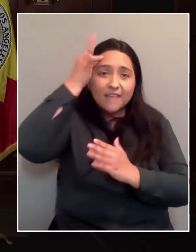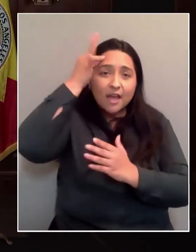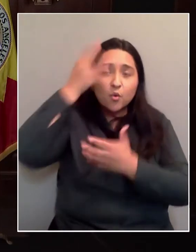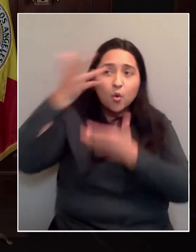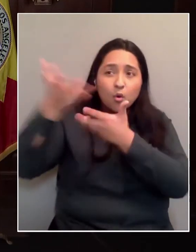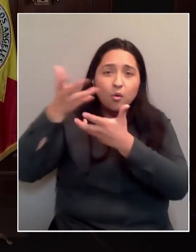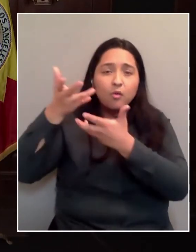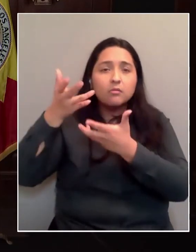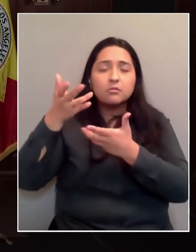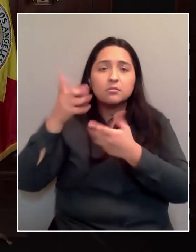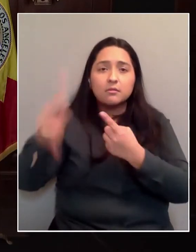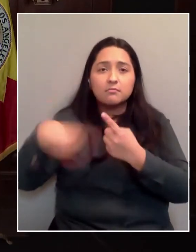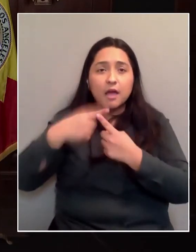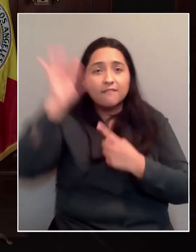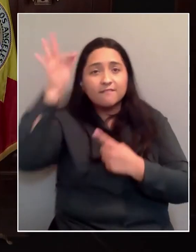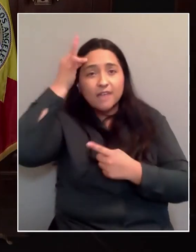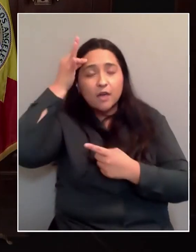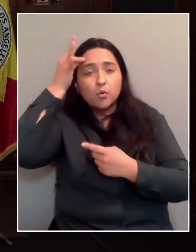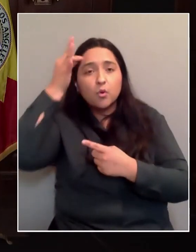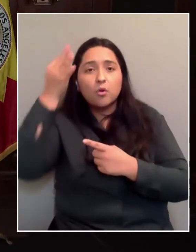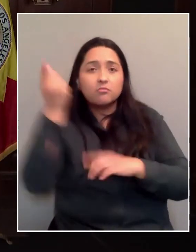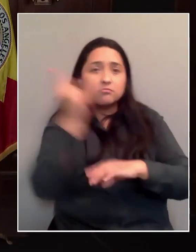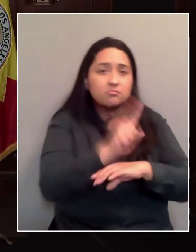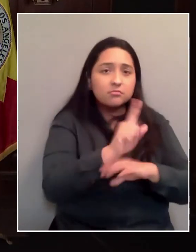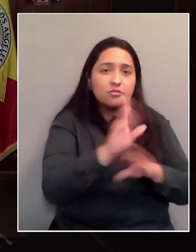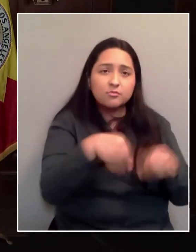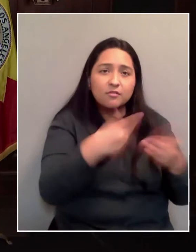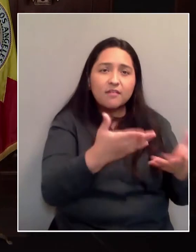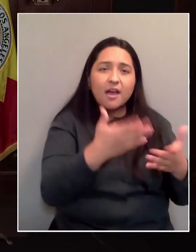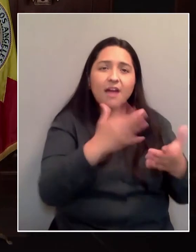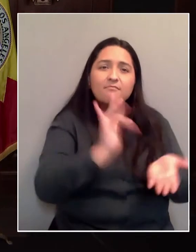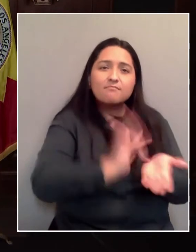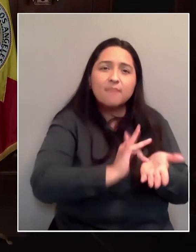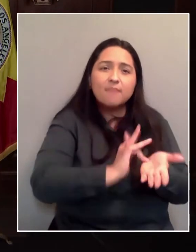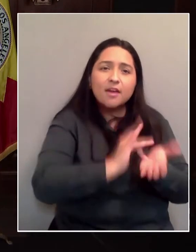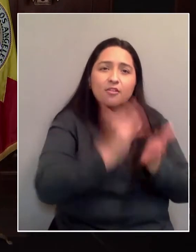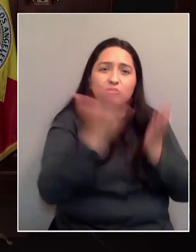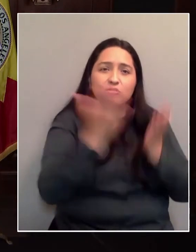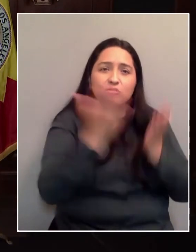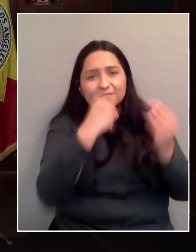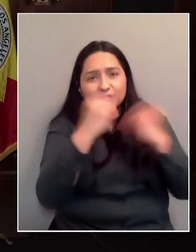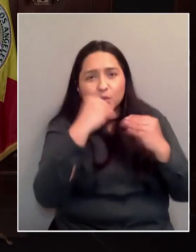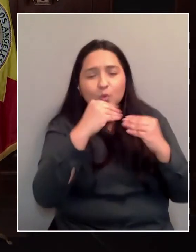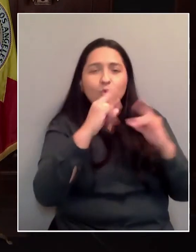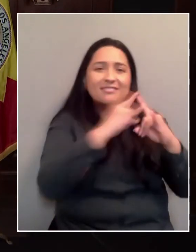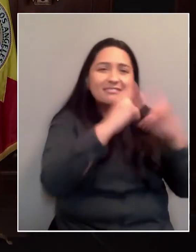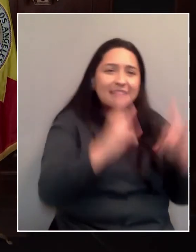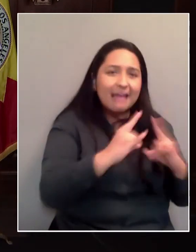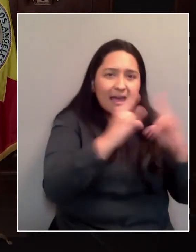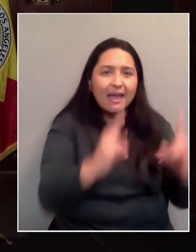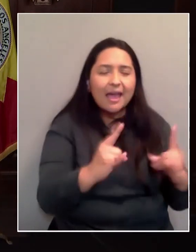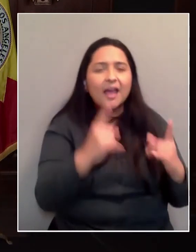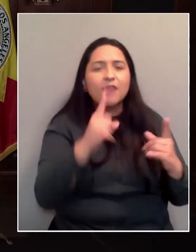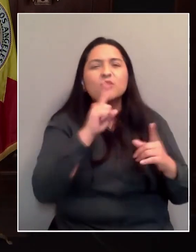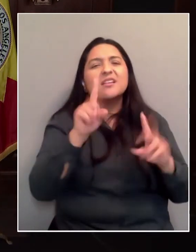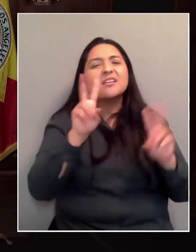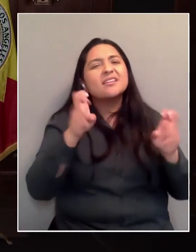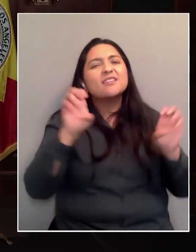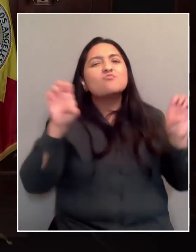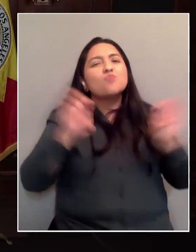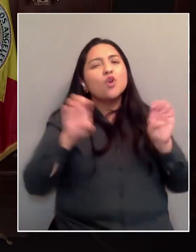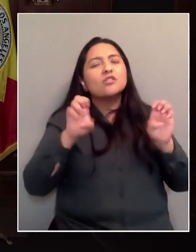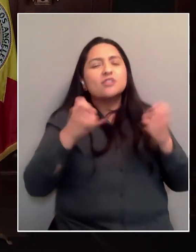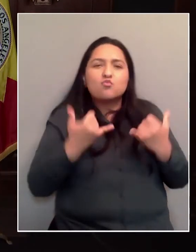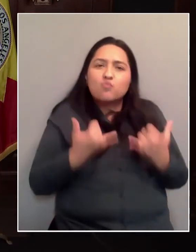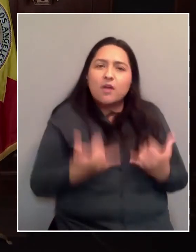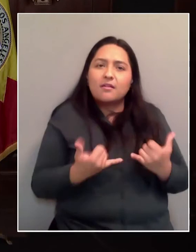medical services, food, tents, a sort of emergency blanket response just to alleviate the immediate suffering